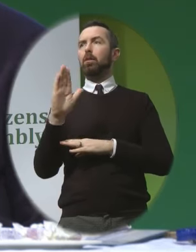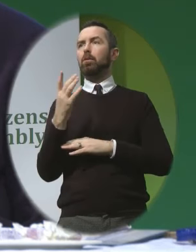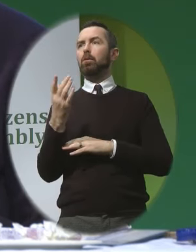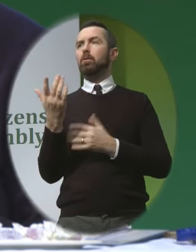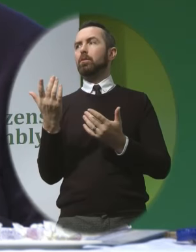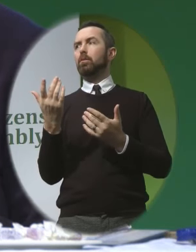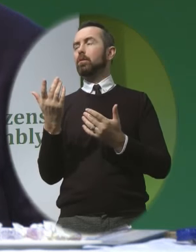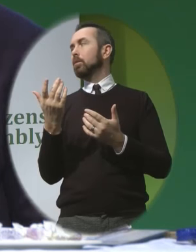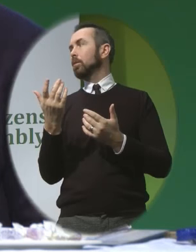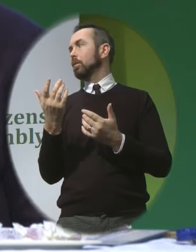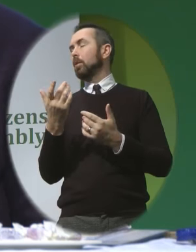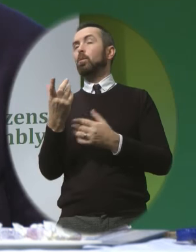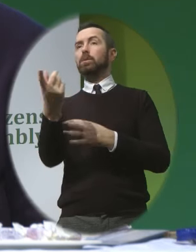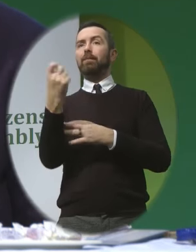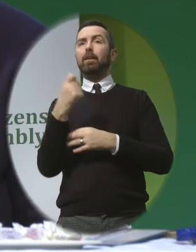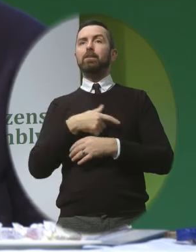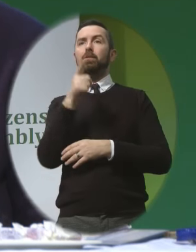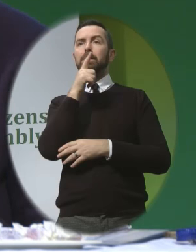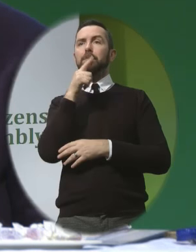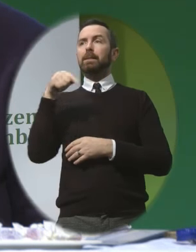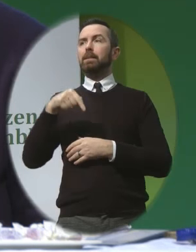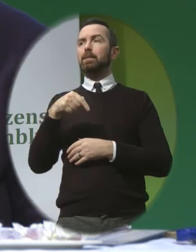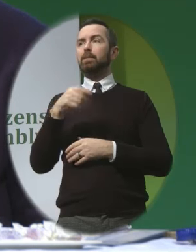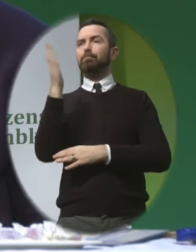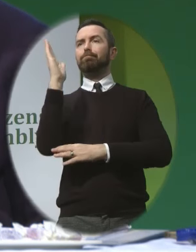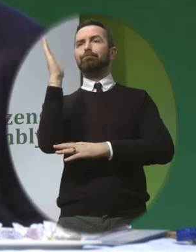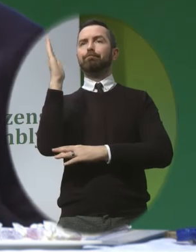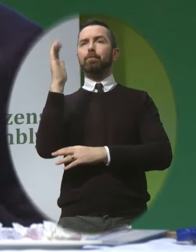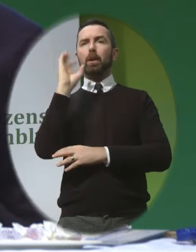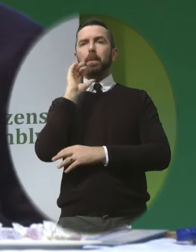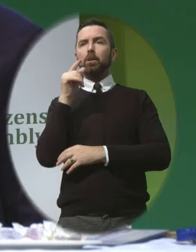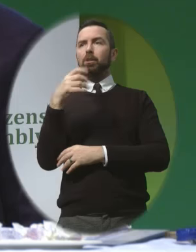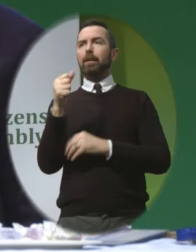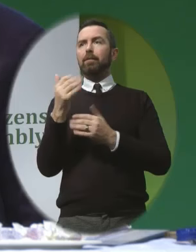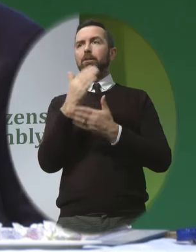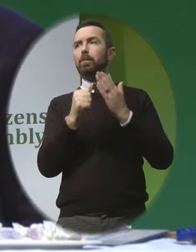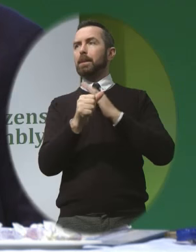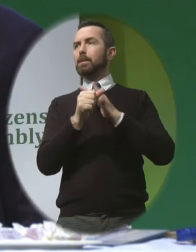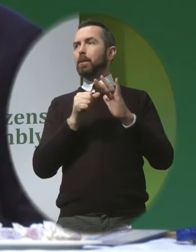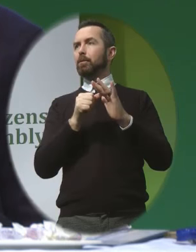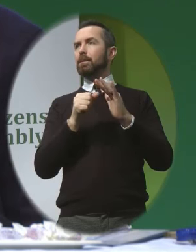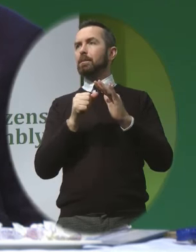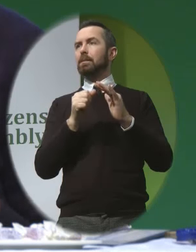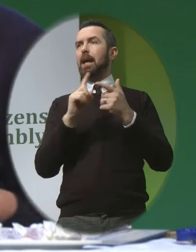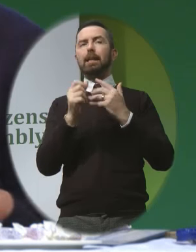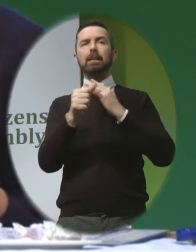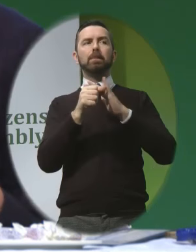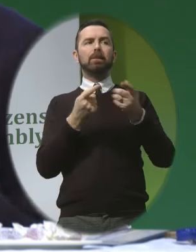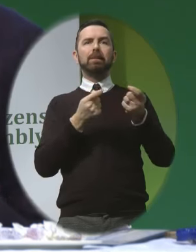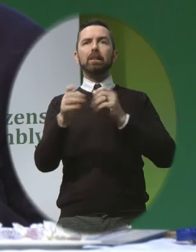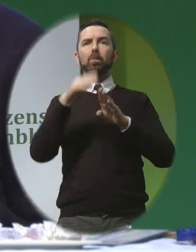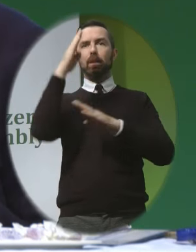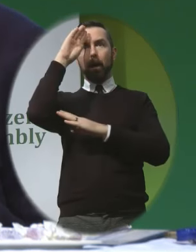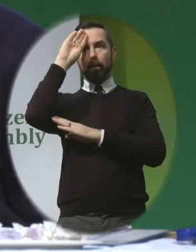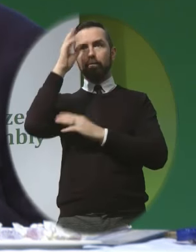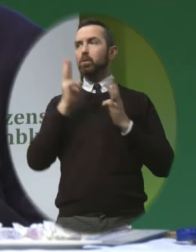invited to speak Because she had experience And experience of dealing with Irish women